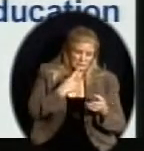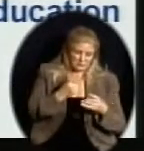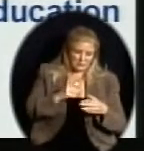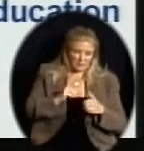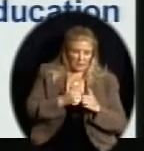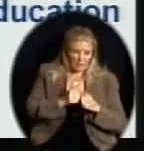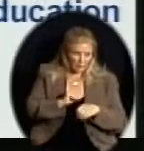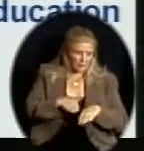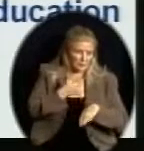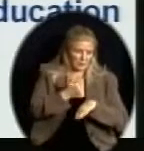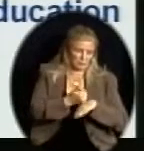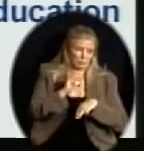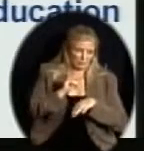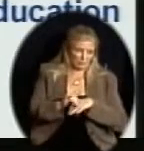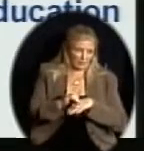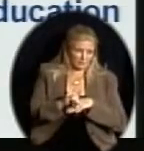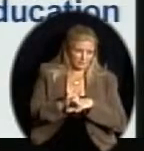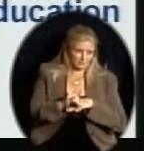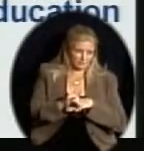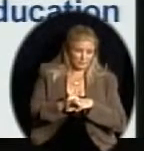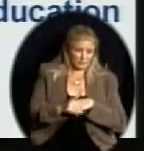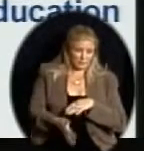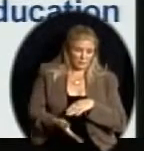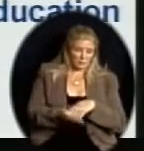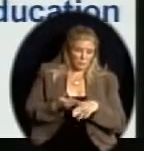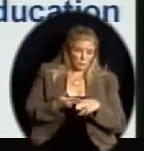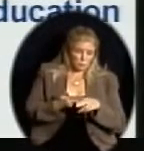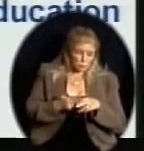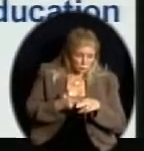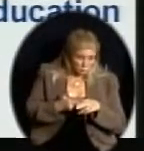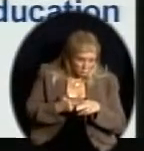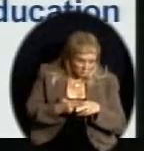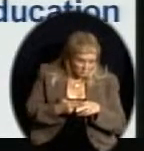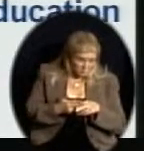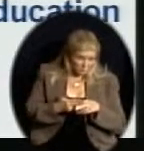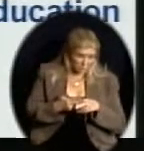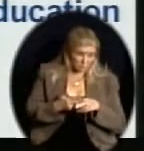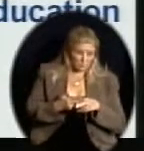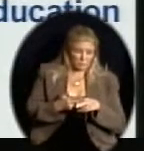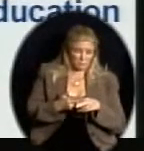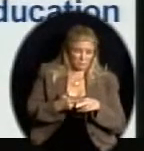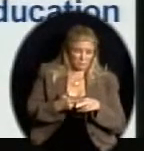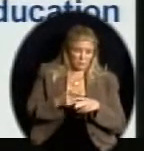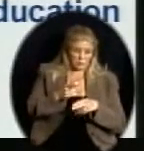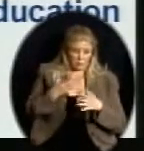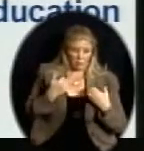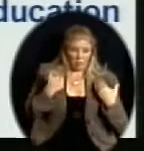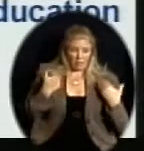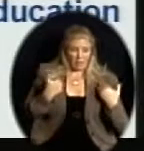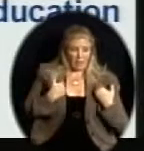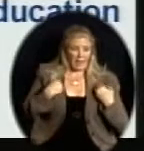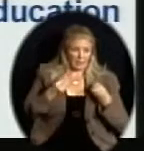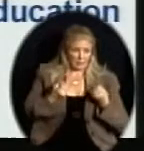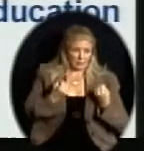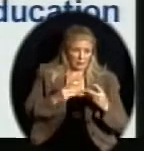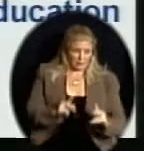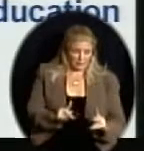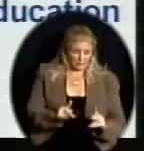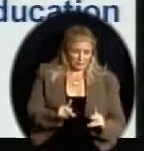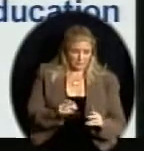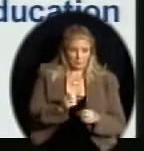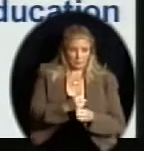future, you will be provided an opportunity to approve a new policy in regards to